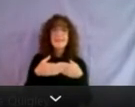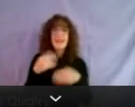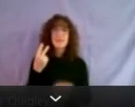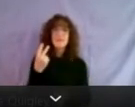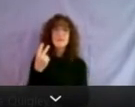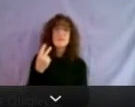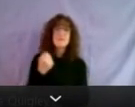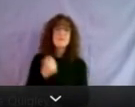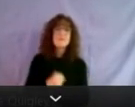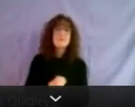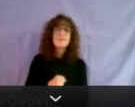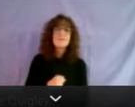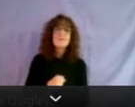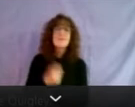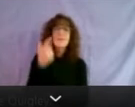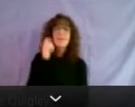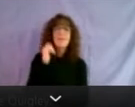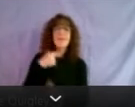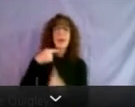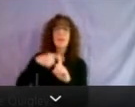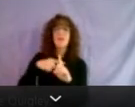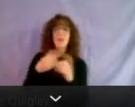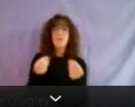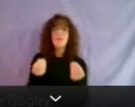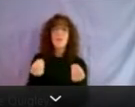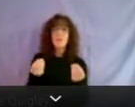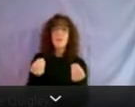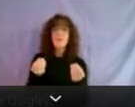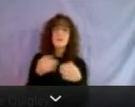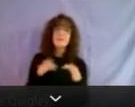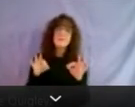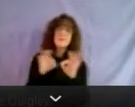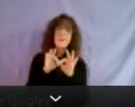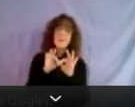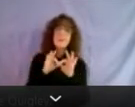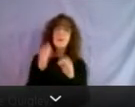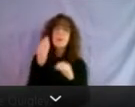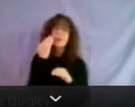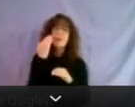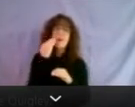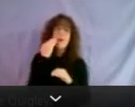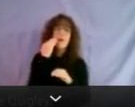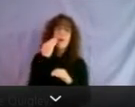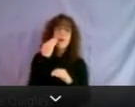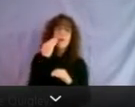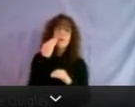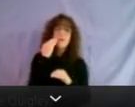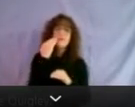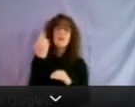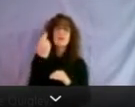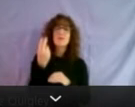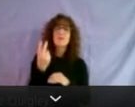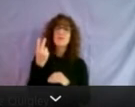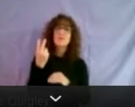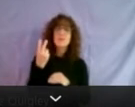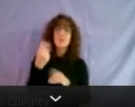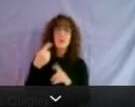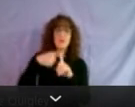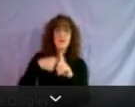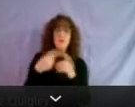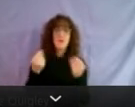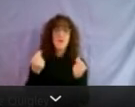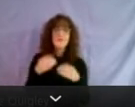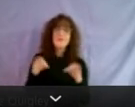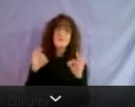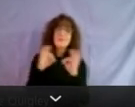is because our rental properties are important. We know that for two very key reasons, our rental properties are a very